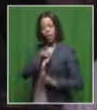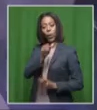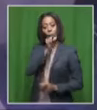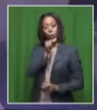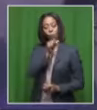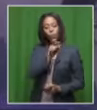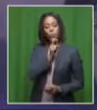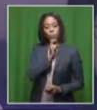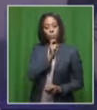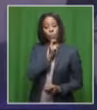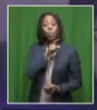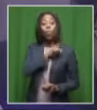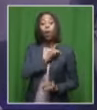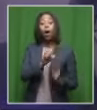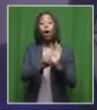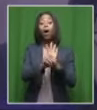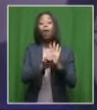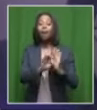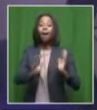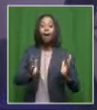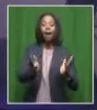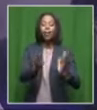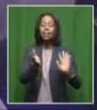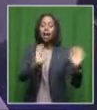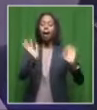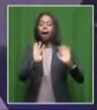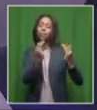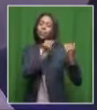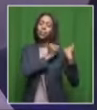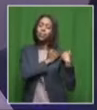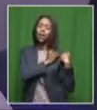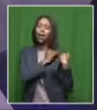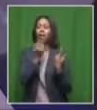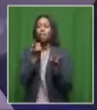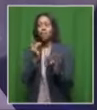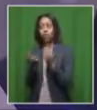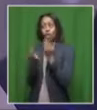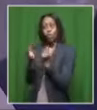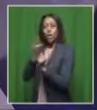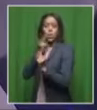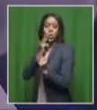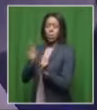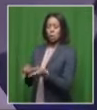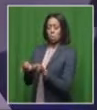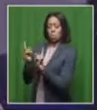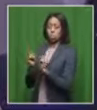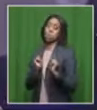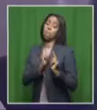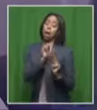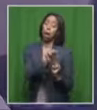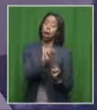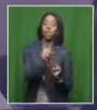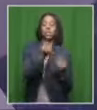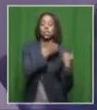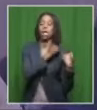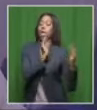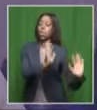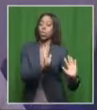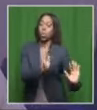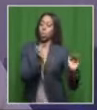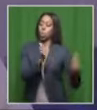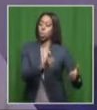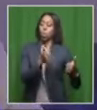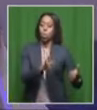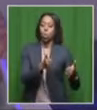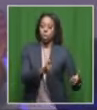advertised and promoted as less harmful compared to other tobacco products such as cigarettes